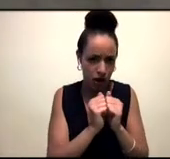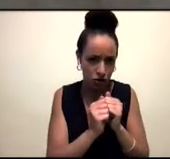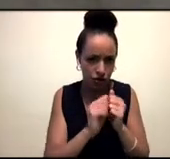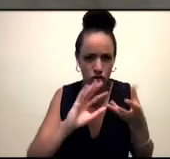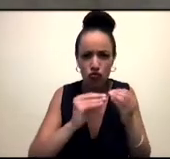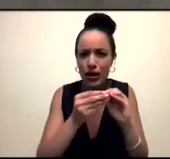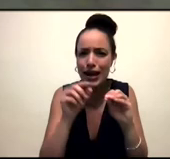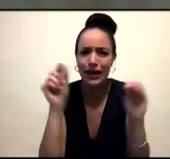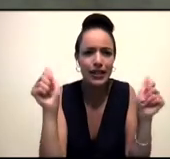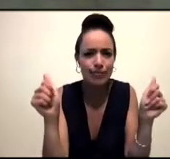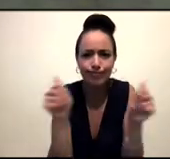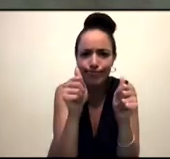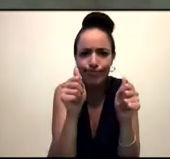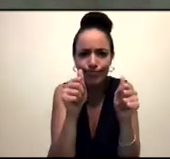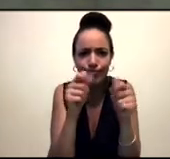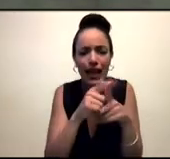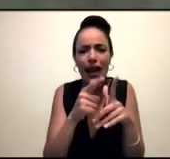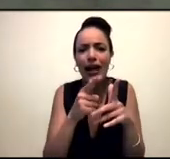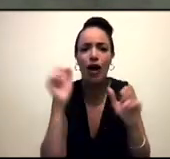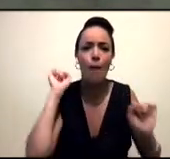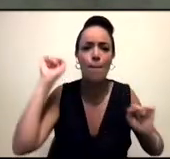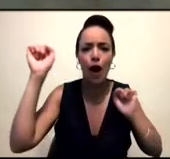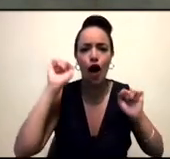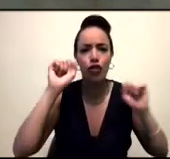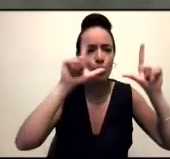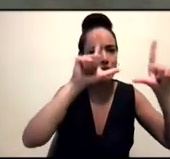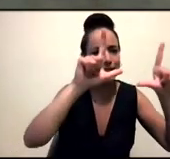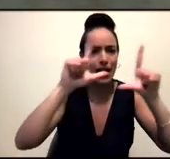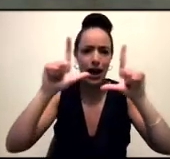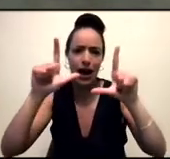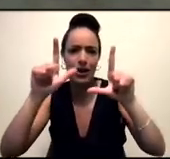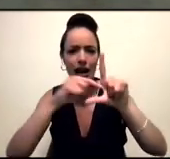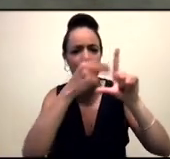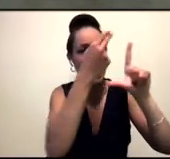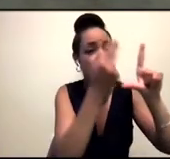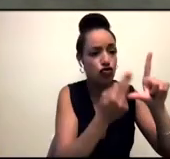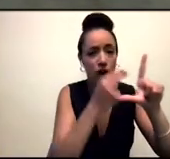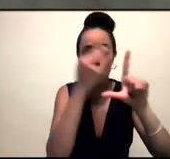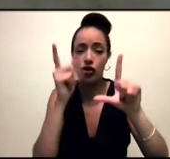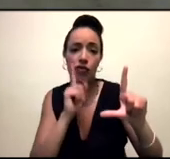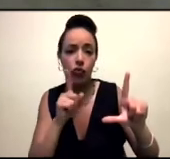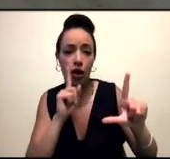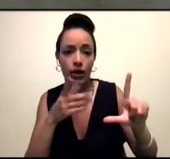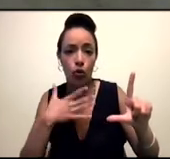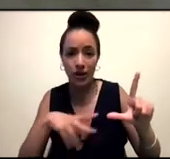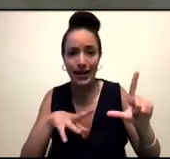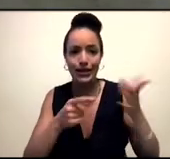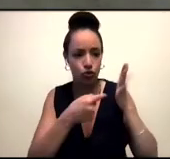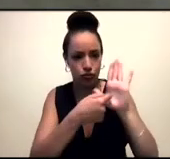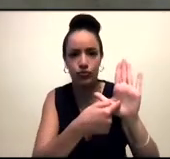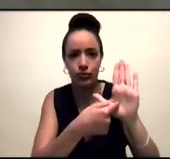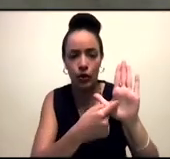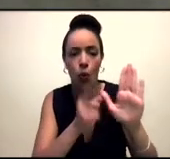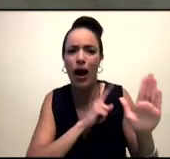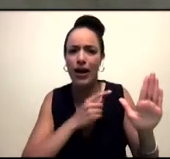kind of, you know, bathroom sign, like super minimalist illustrations of women who needed to be featured, who are erased.